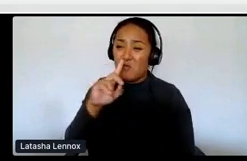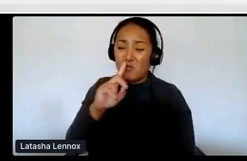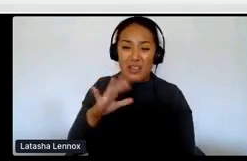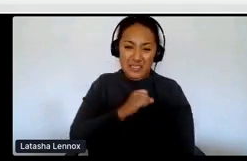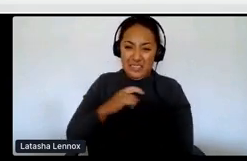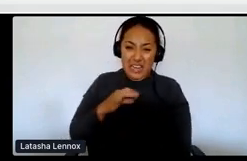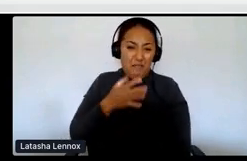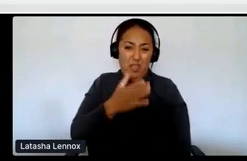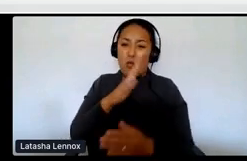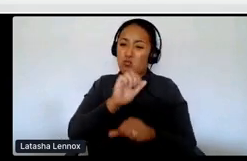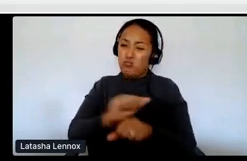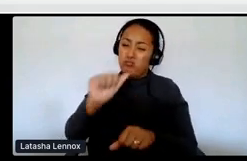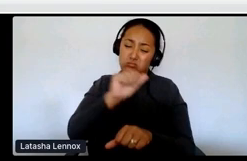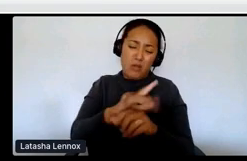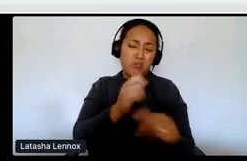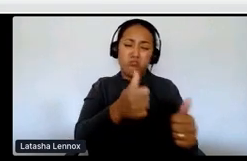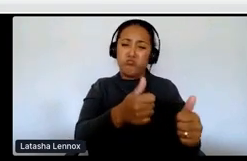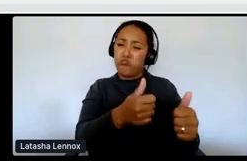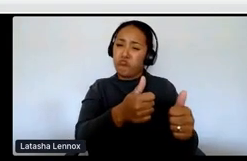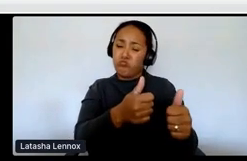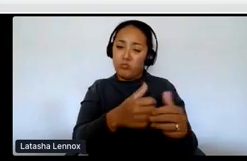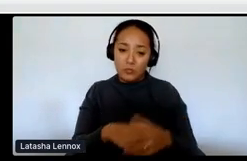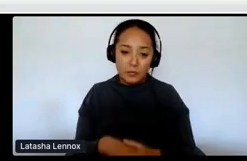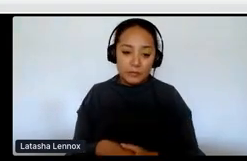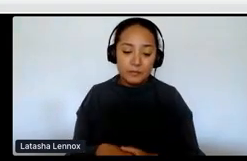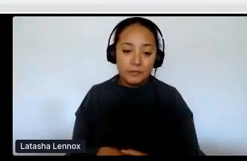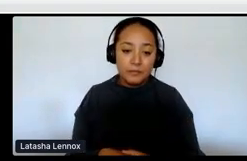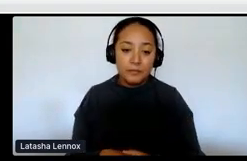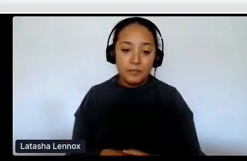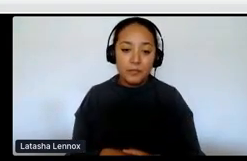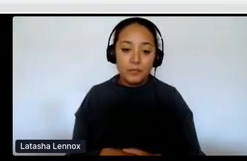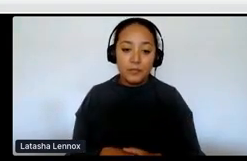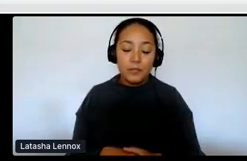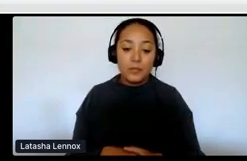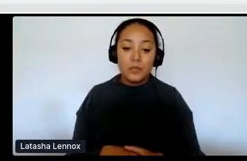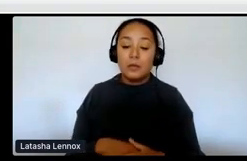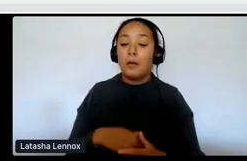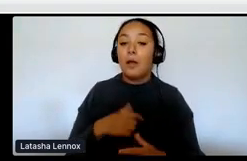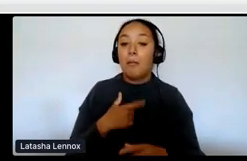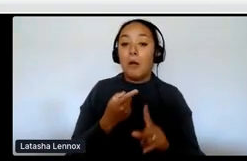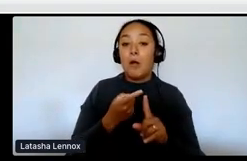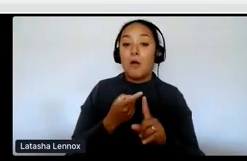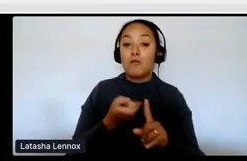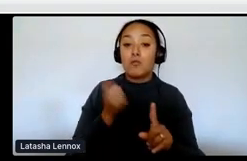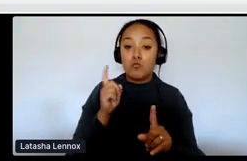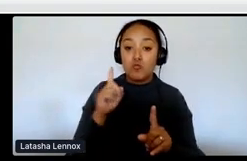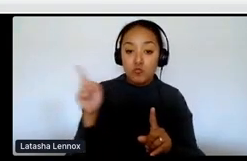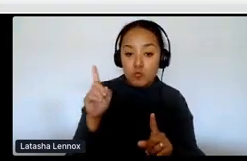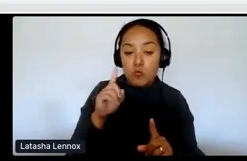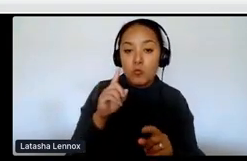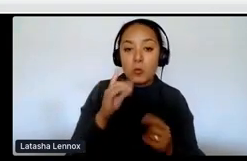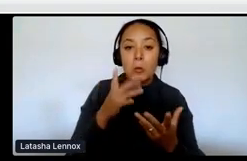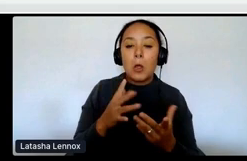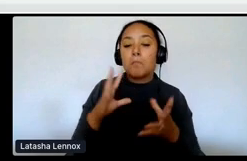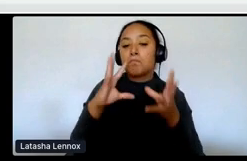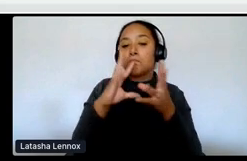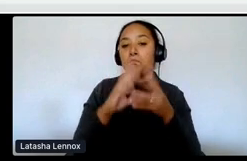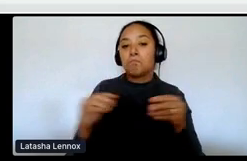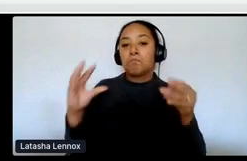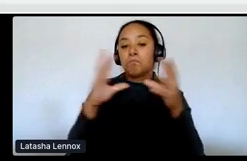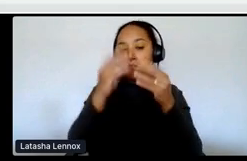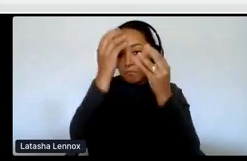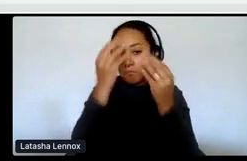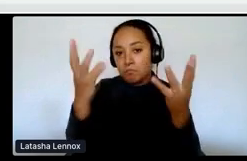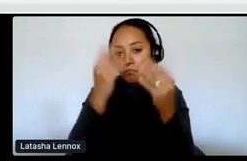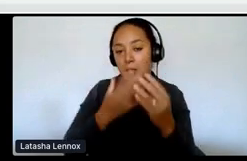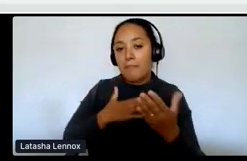But to ground myself in where I'm from, just to give you some ideas of the community that I come